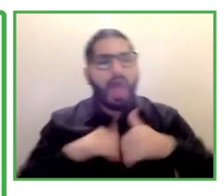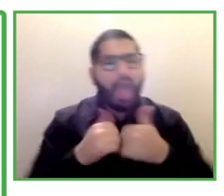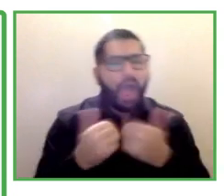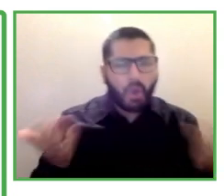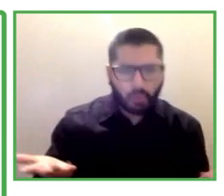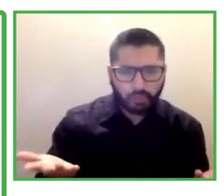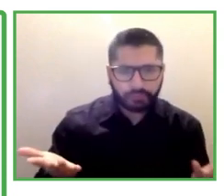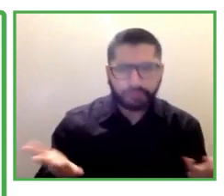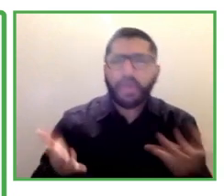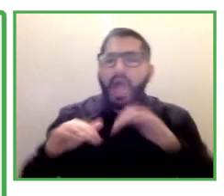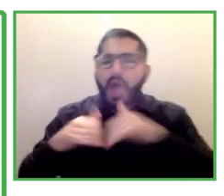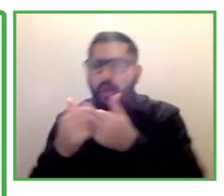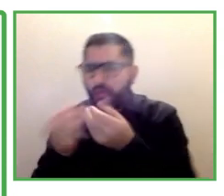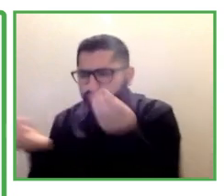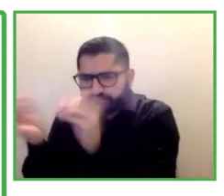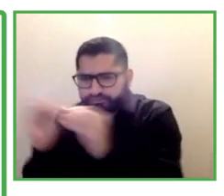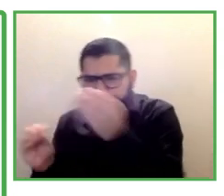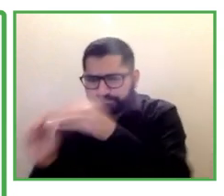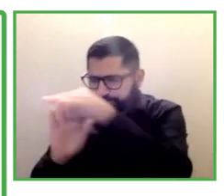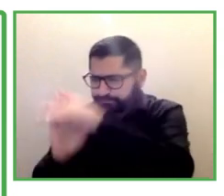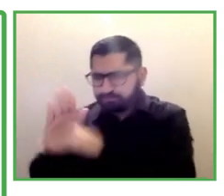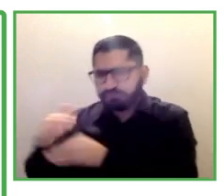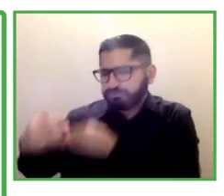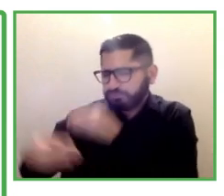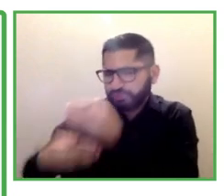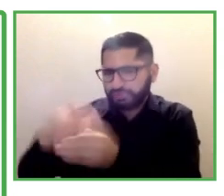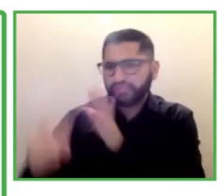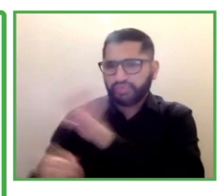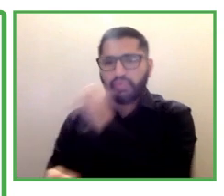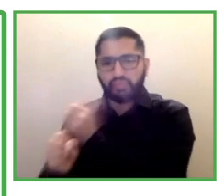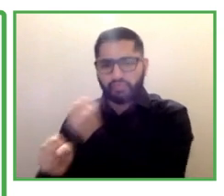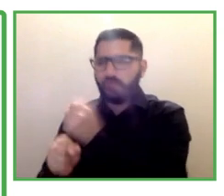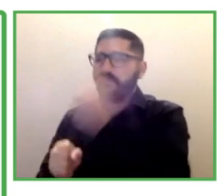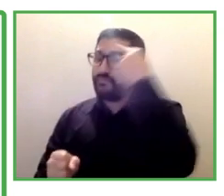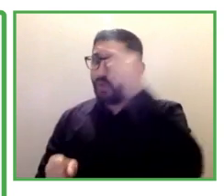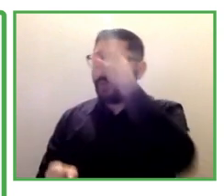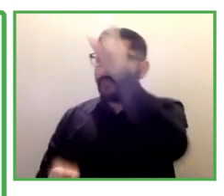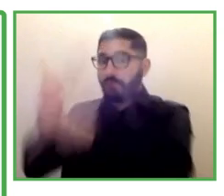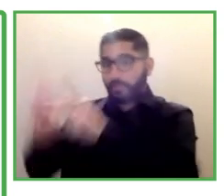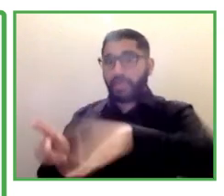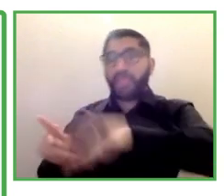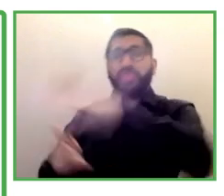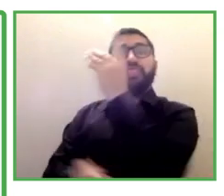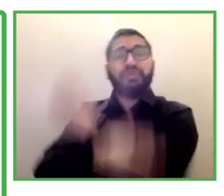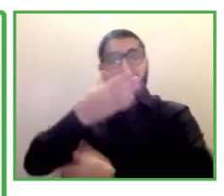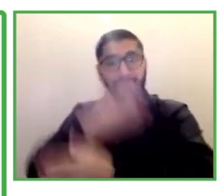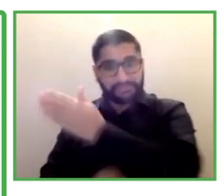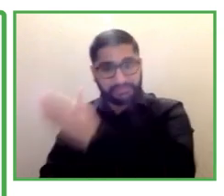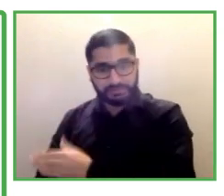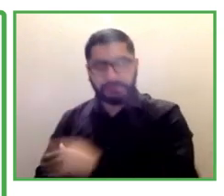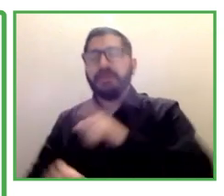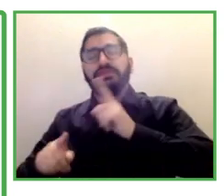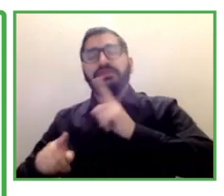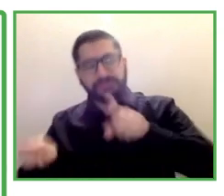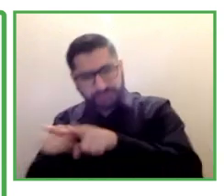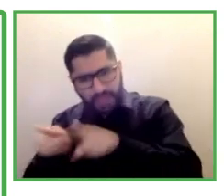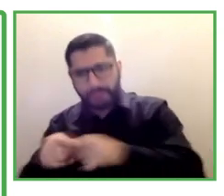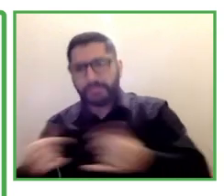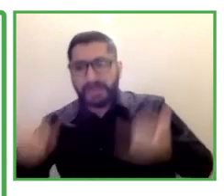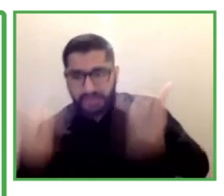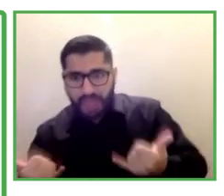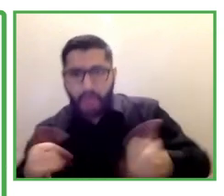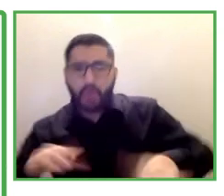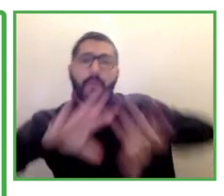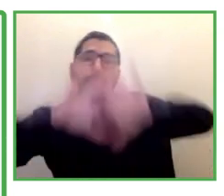I'm very, very happy and I will be very proud to introduce later on our other presenters, but I will start with my experience